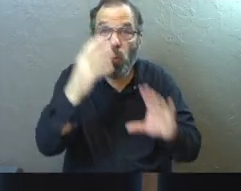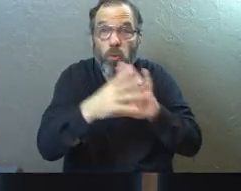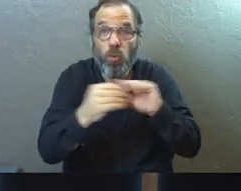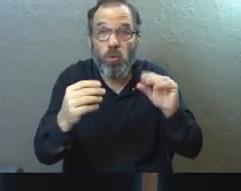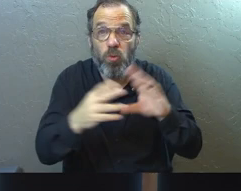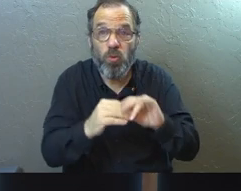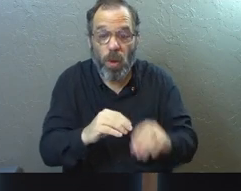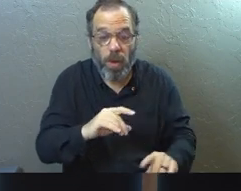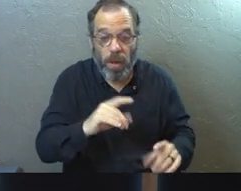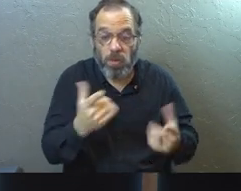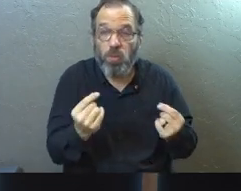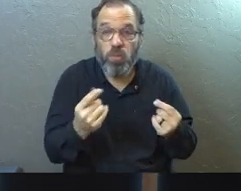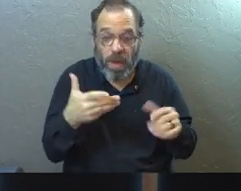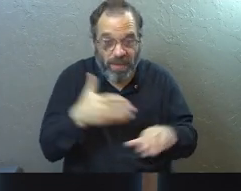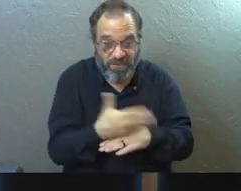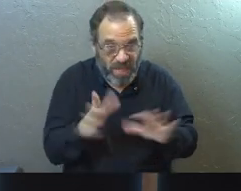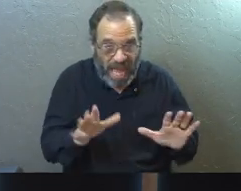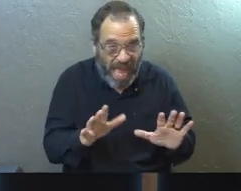he just goes back to fishing.